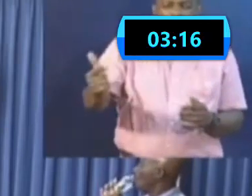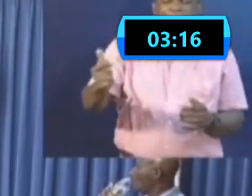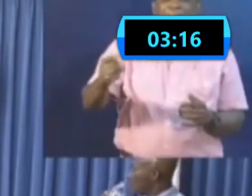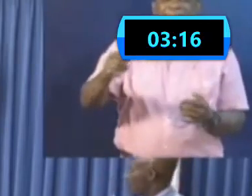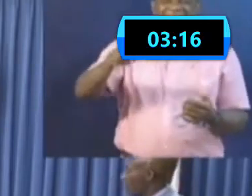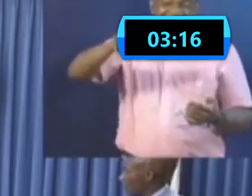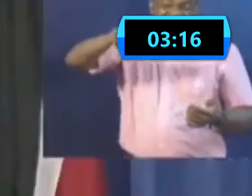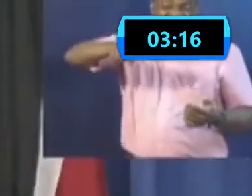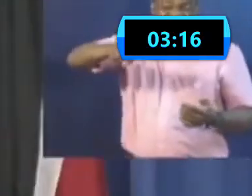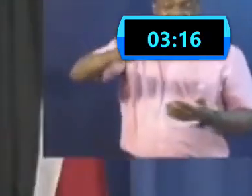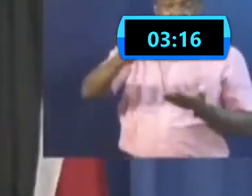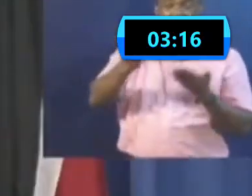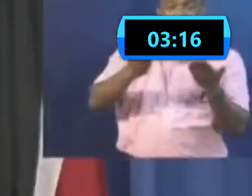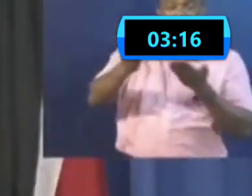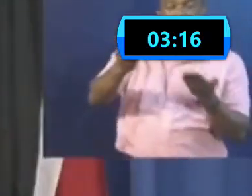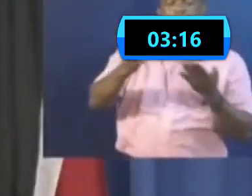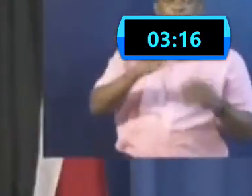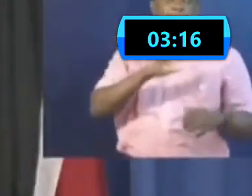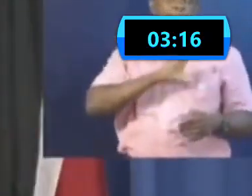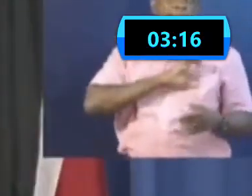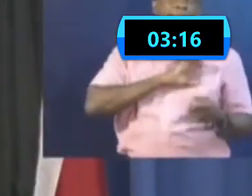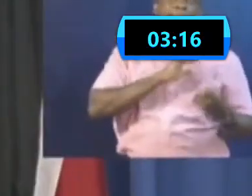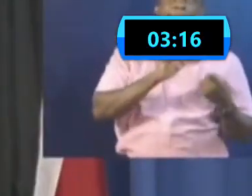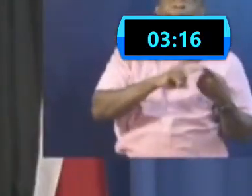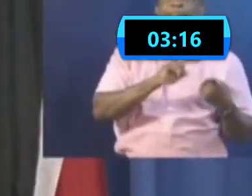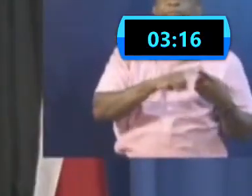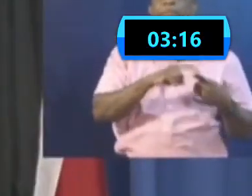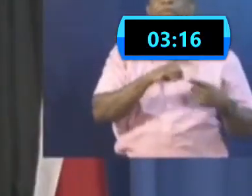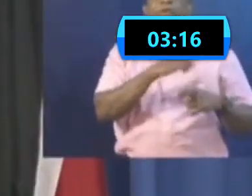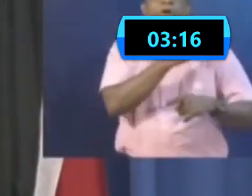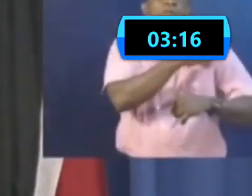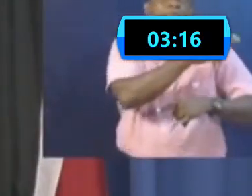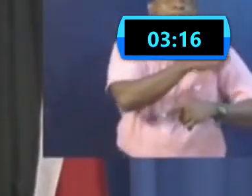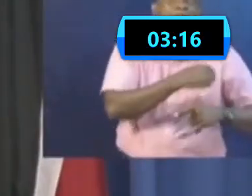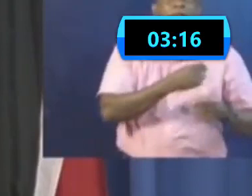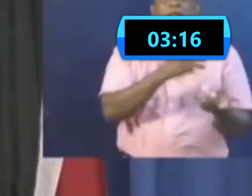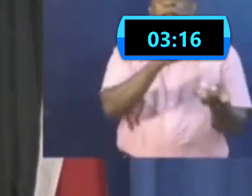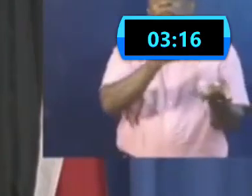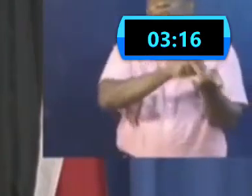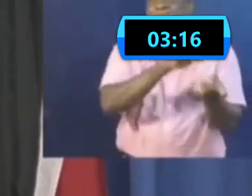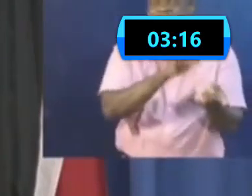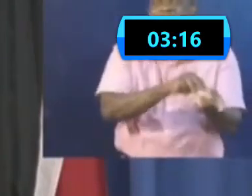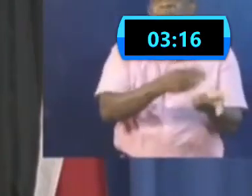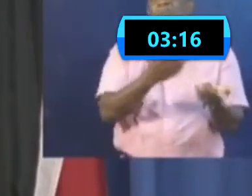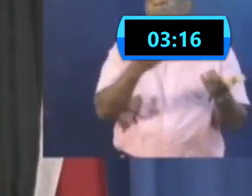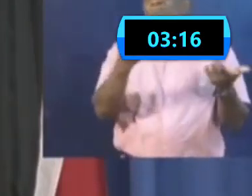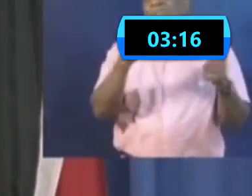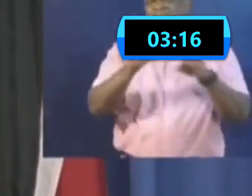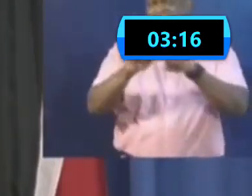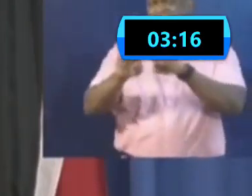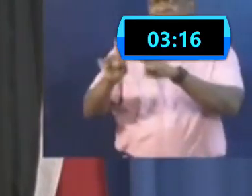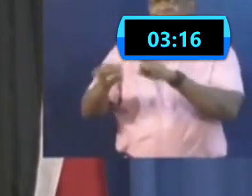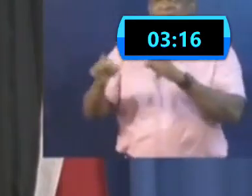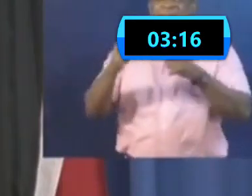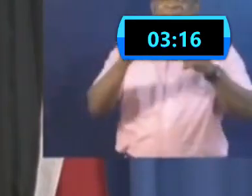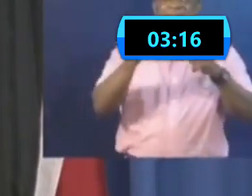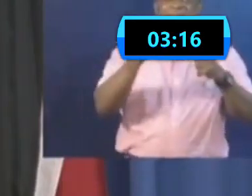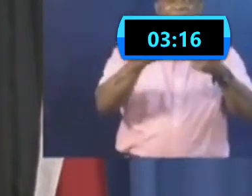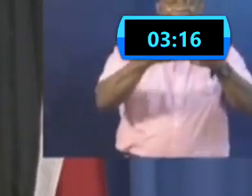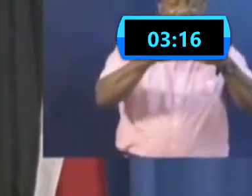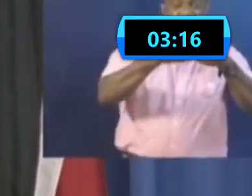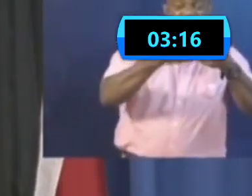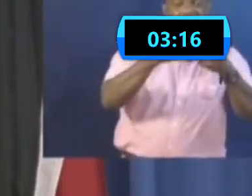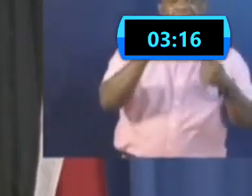Continuity plans at this time, for example, or even within our health services, as well as the Electricity Commission and